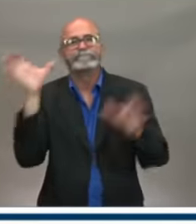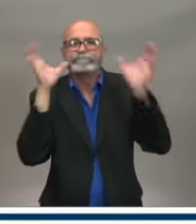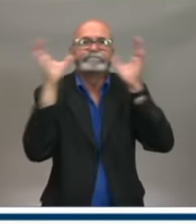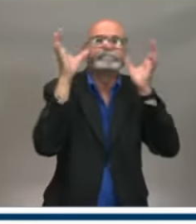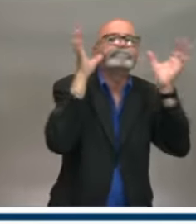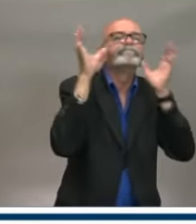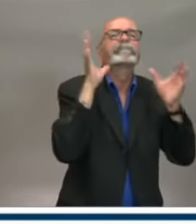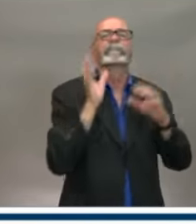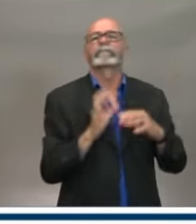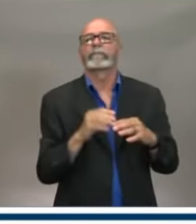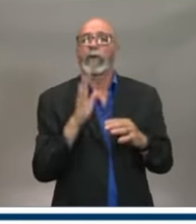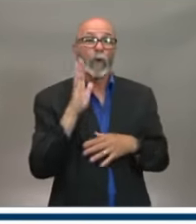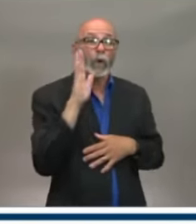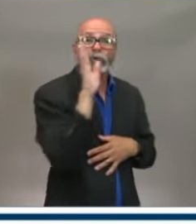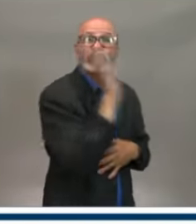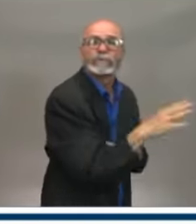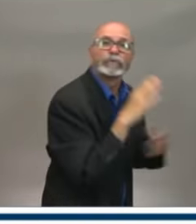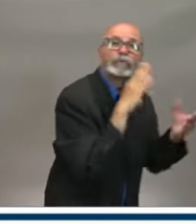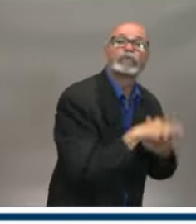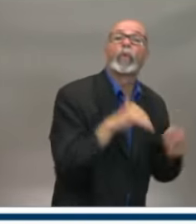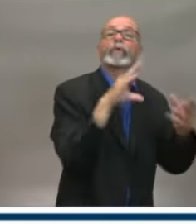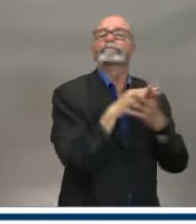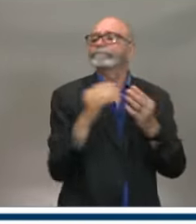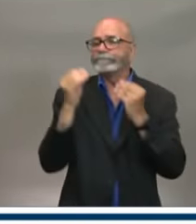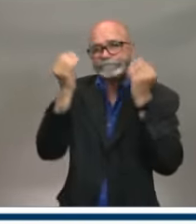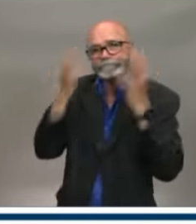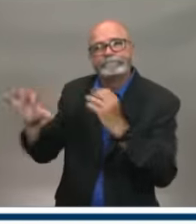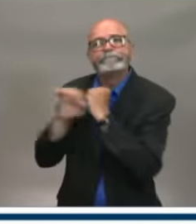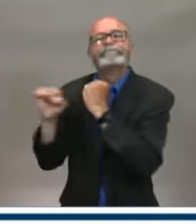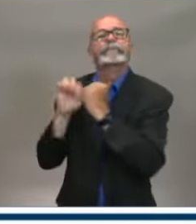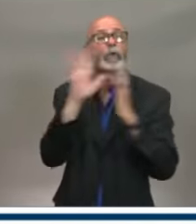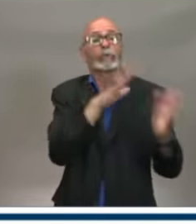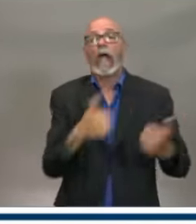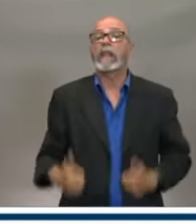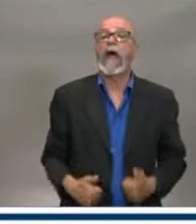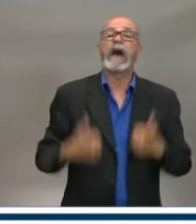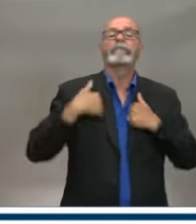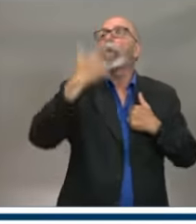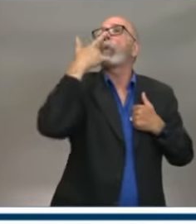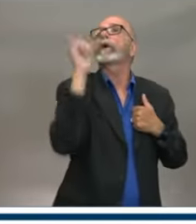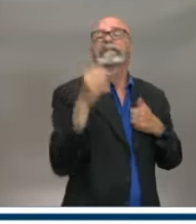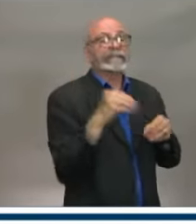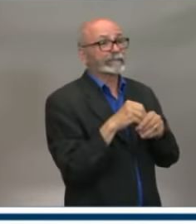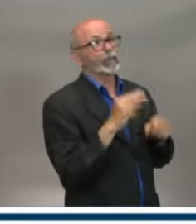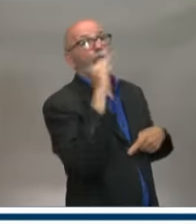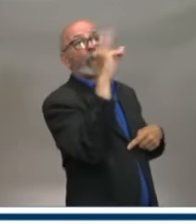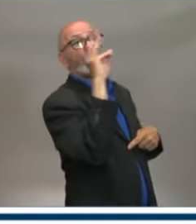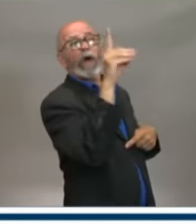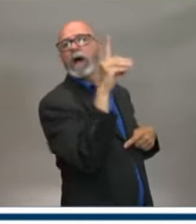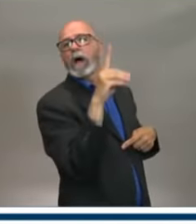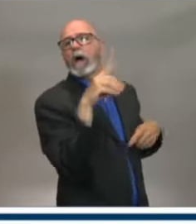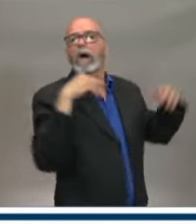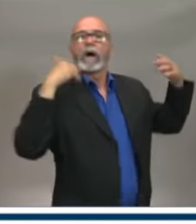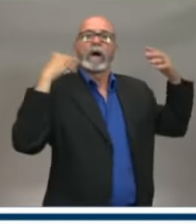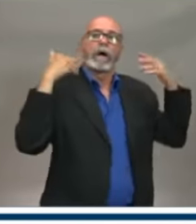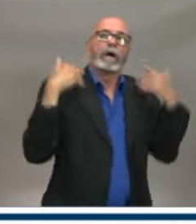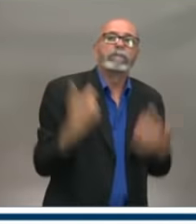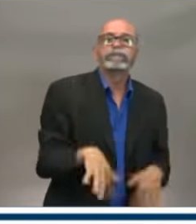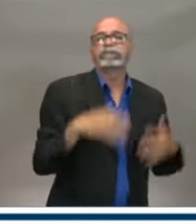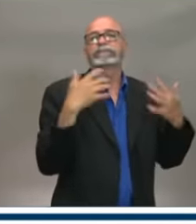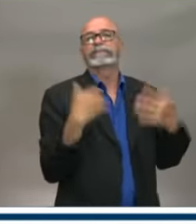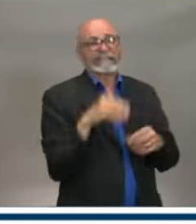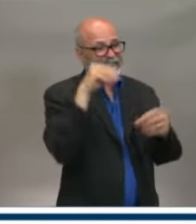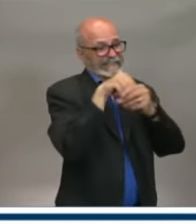story told, not only their life in Northwood, but quite frankly, their enormous life inside